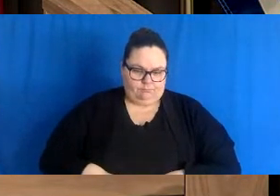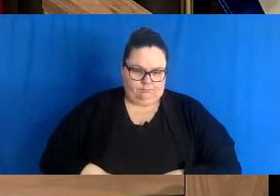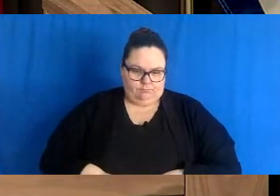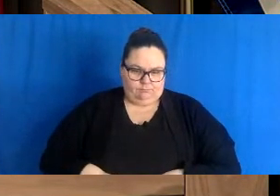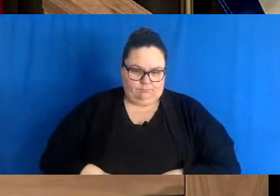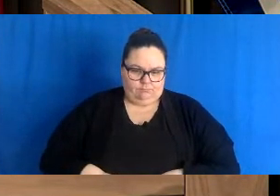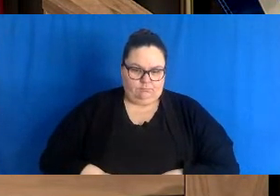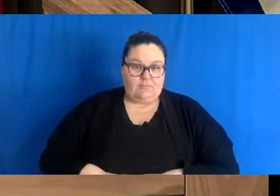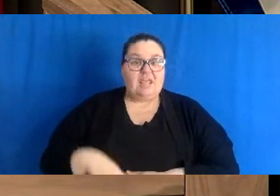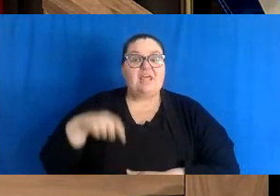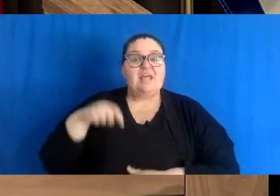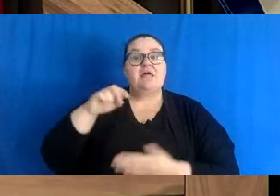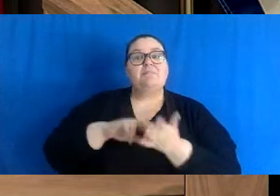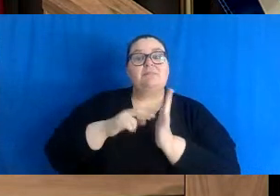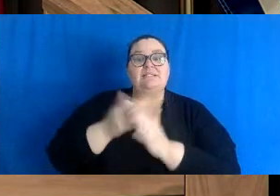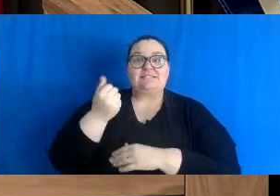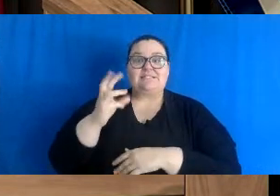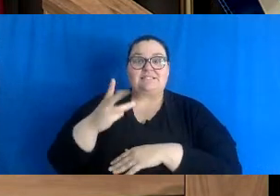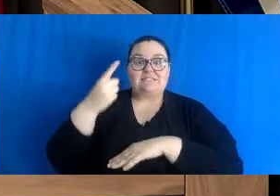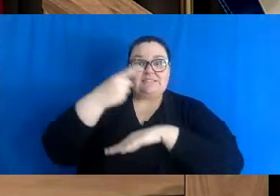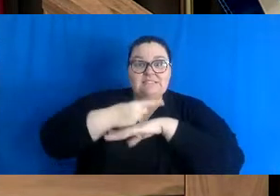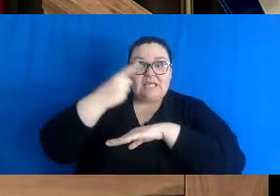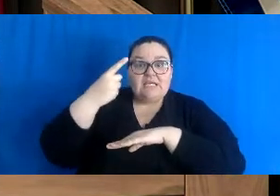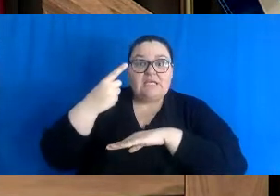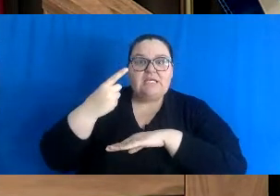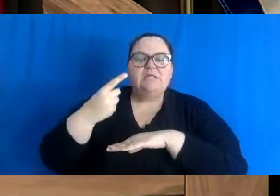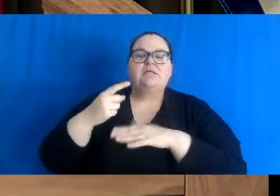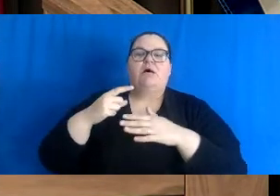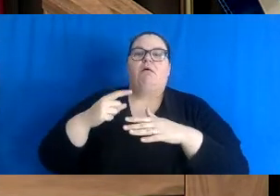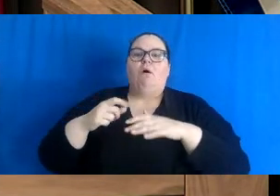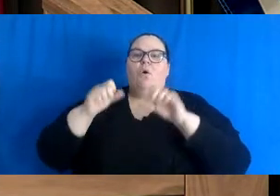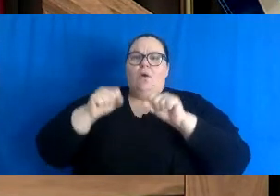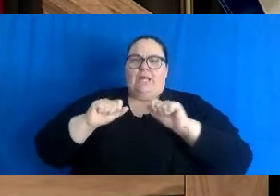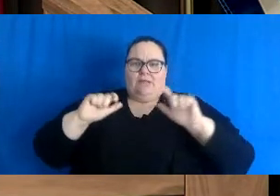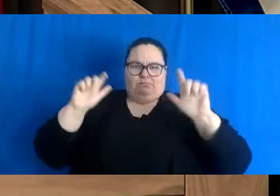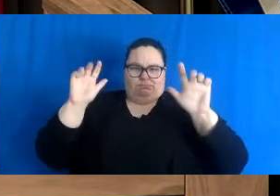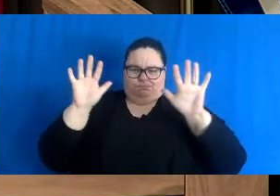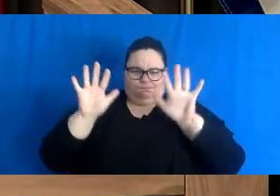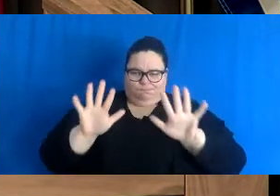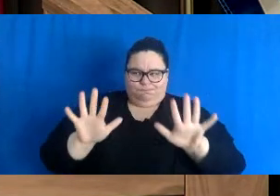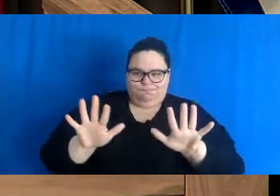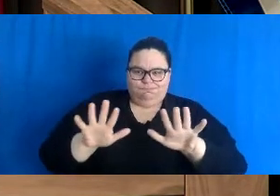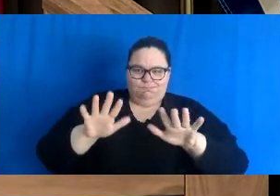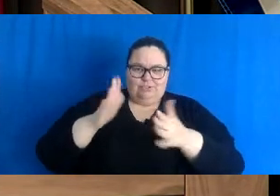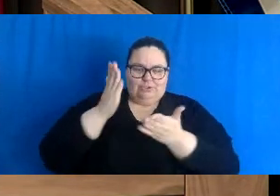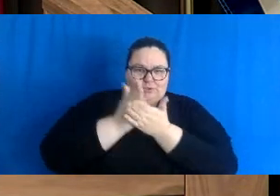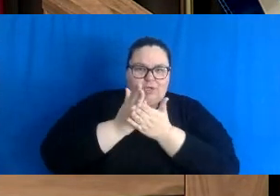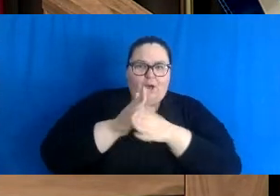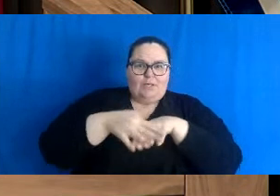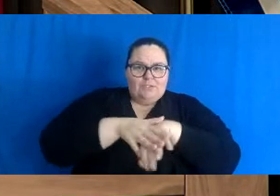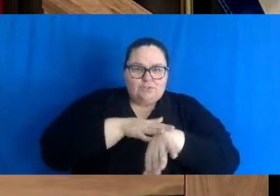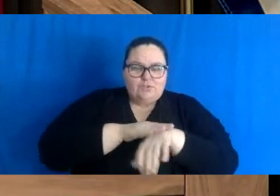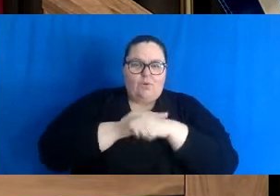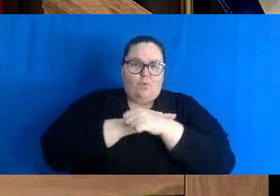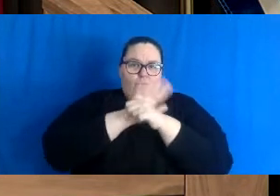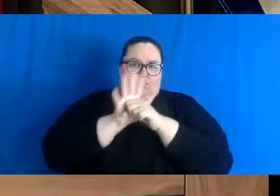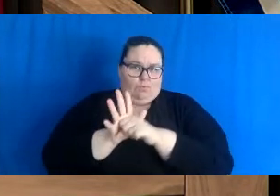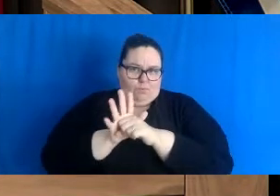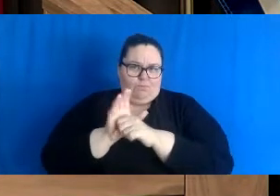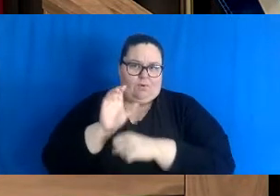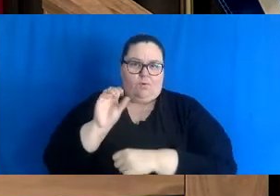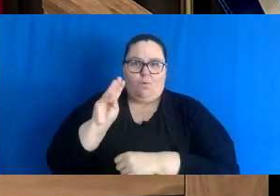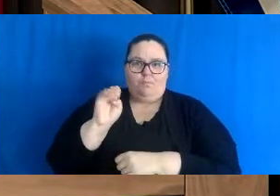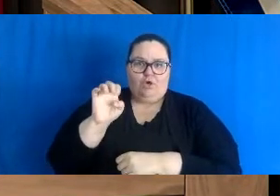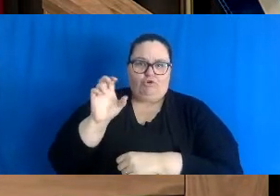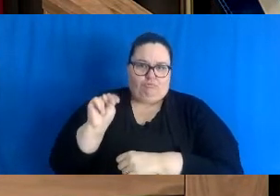This will give us the time we need to slow down the transmission of the virus. This